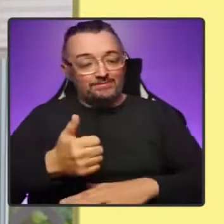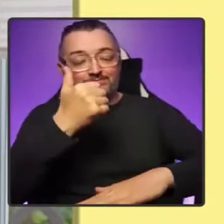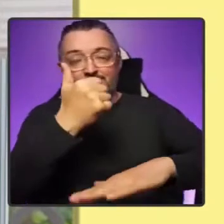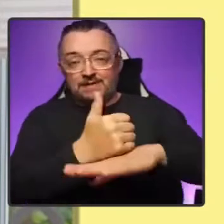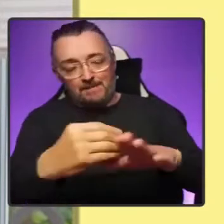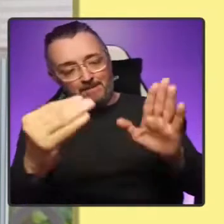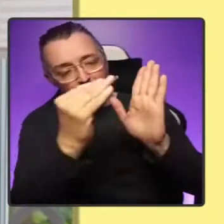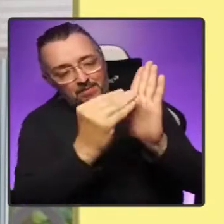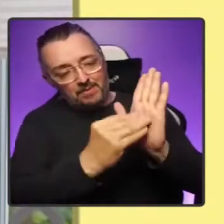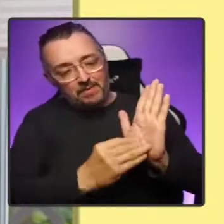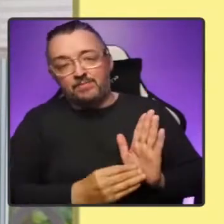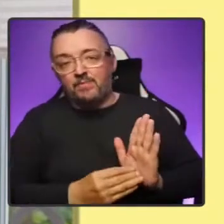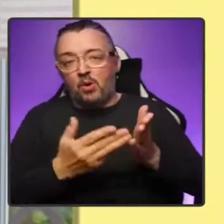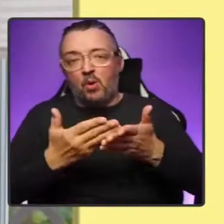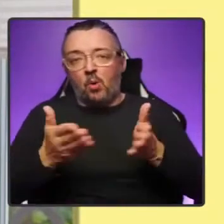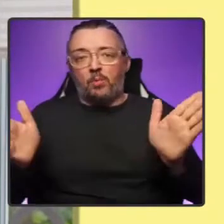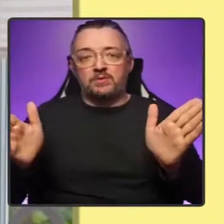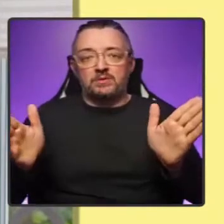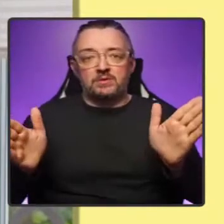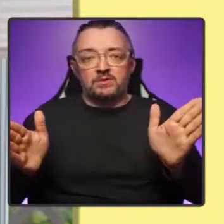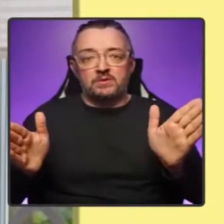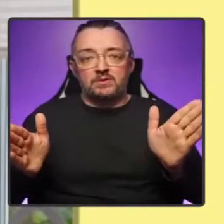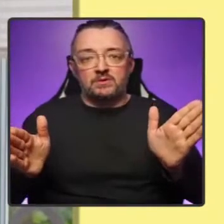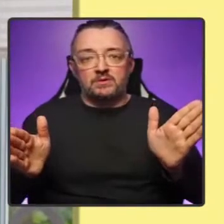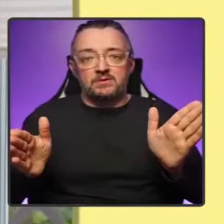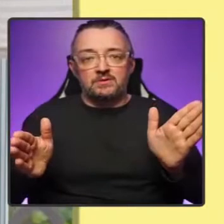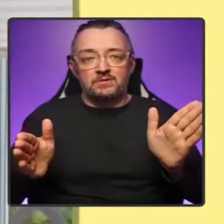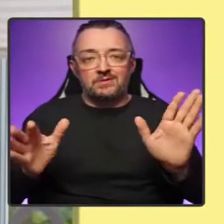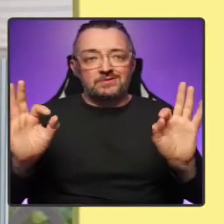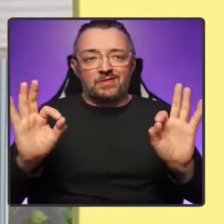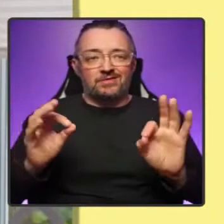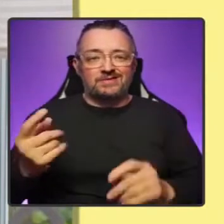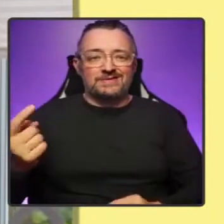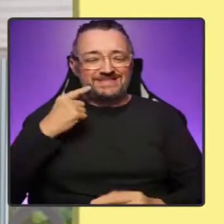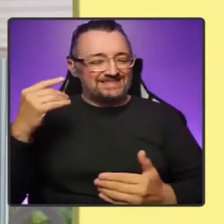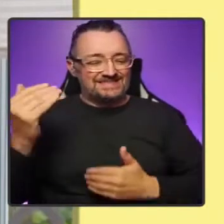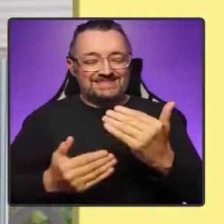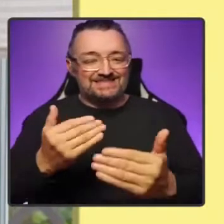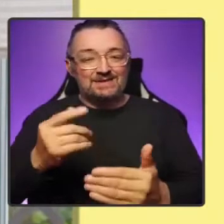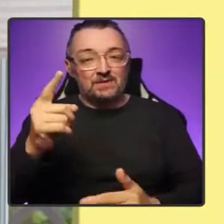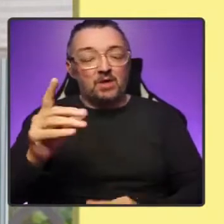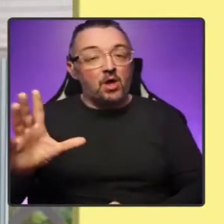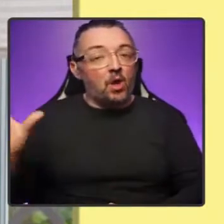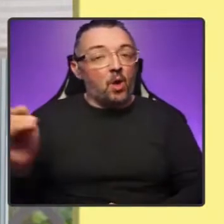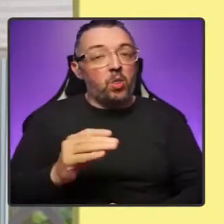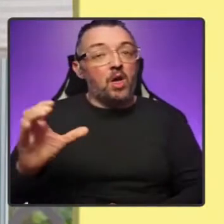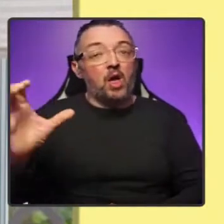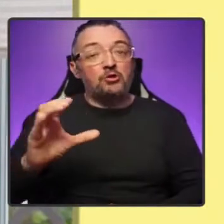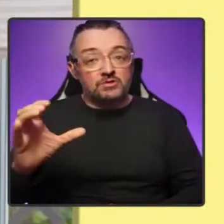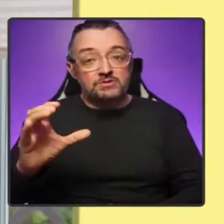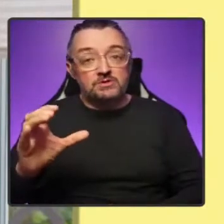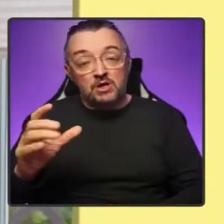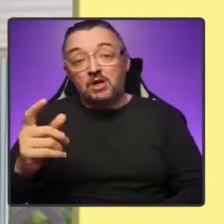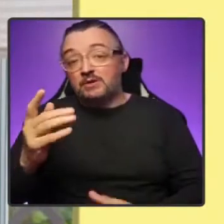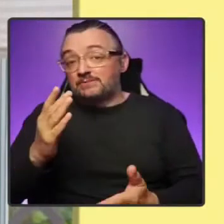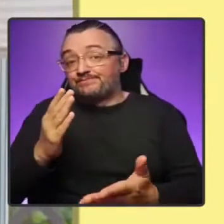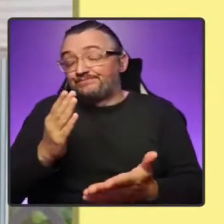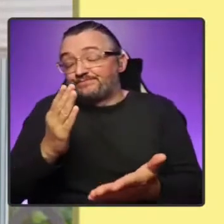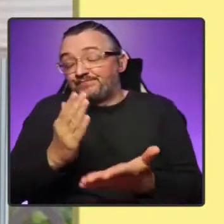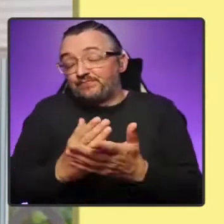Nothing will fall into our laps. But like all countries, we face challenges whatever path we take.